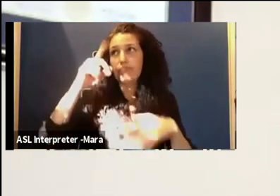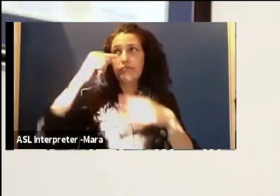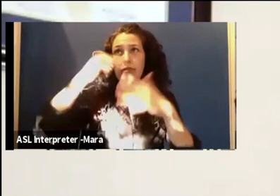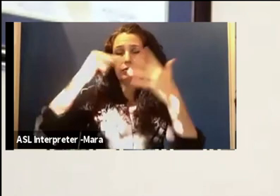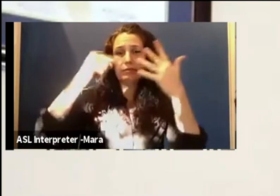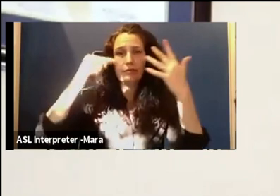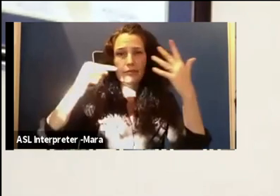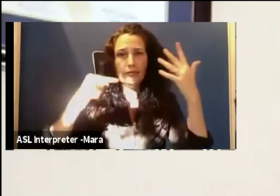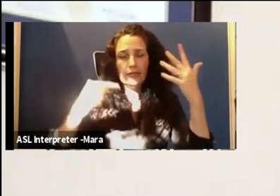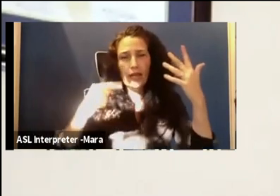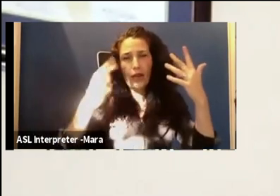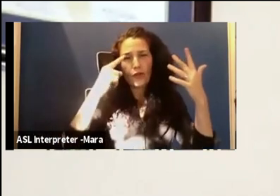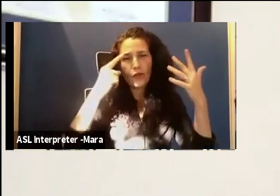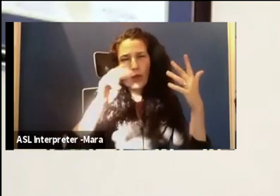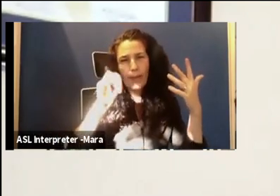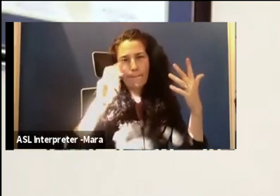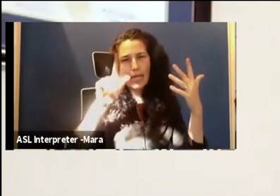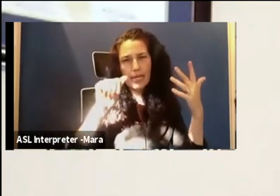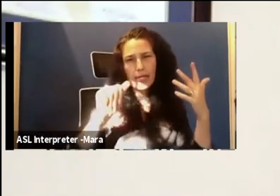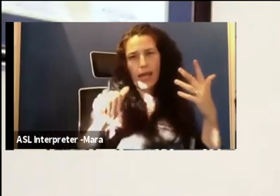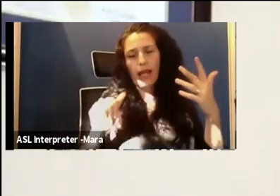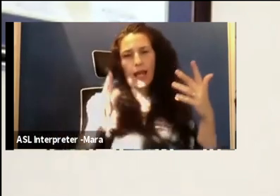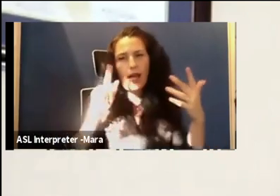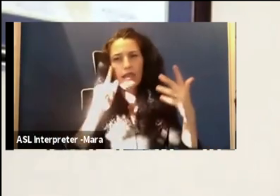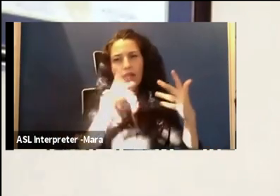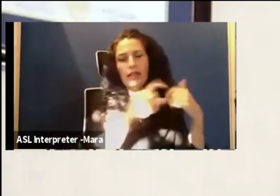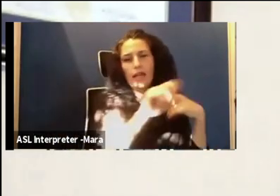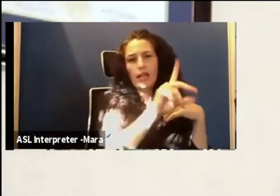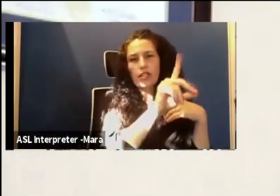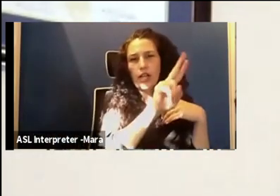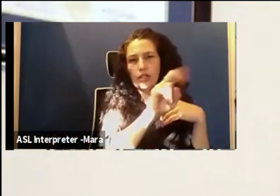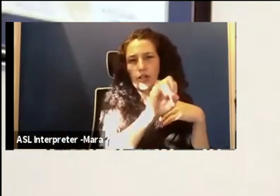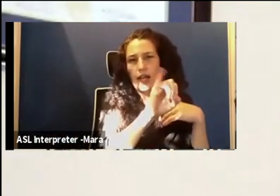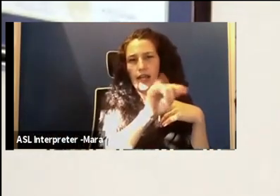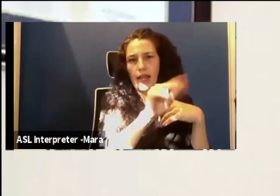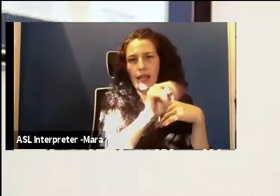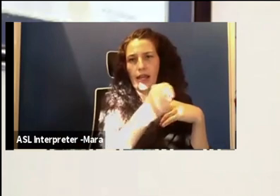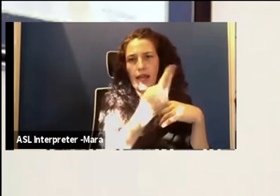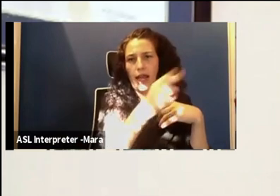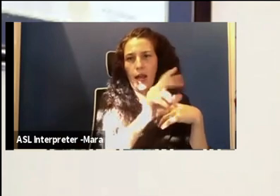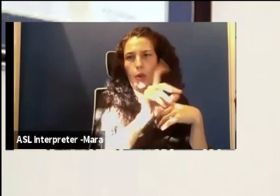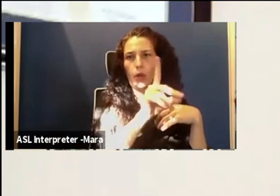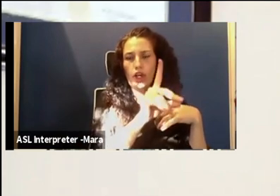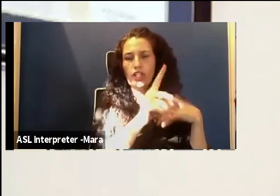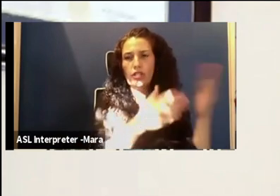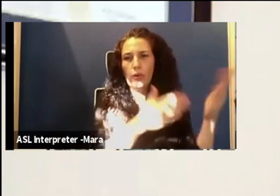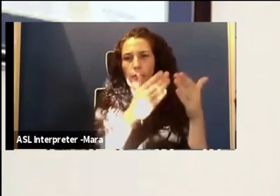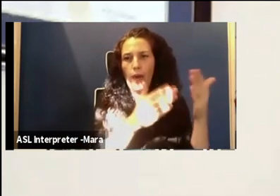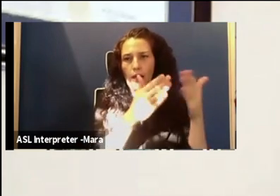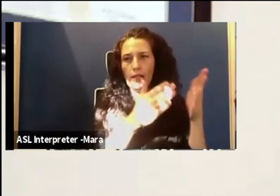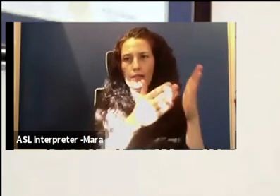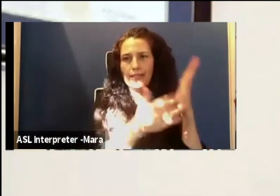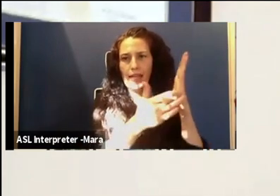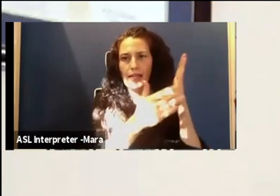as far as the media is concerned. But Dr. Ayanna Howard, she's a roboticist at Georgia Tech University. That's somebody I look